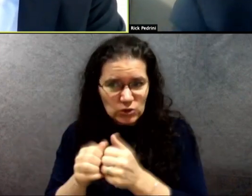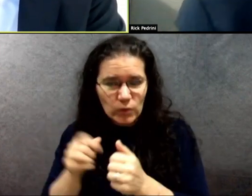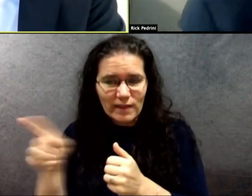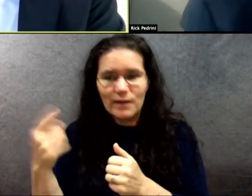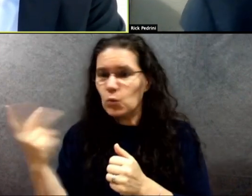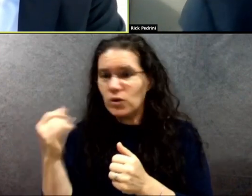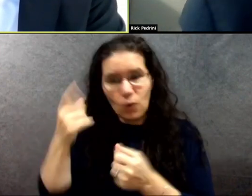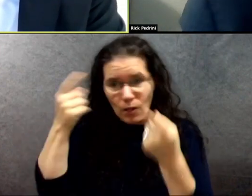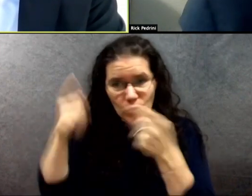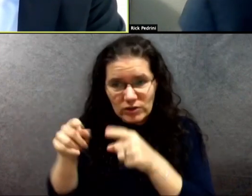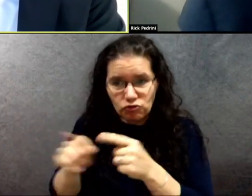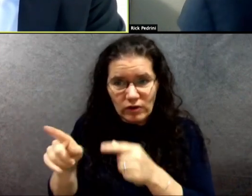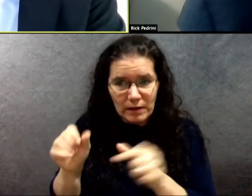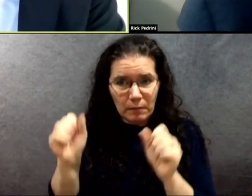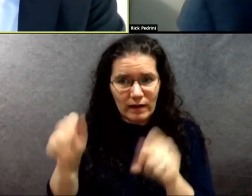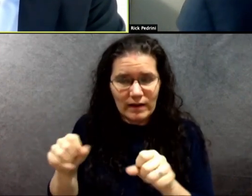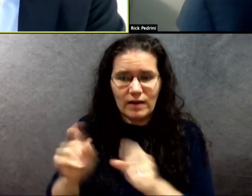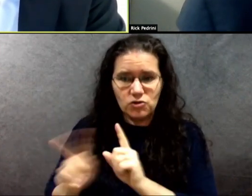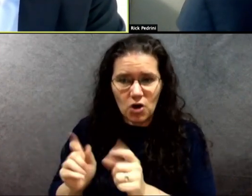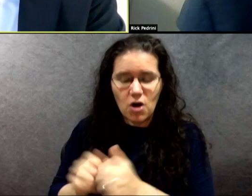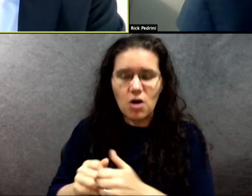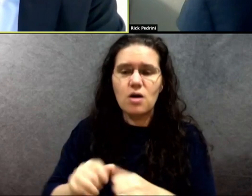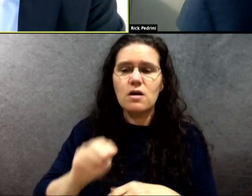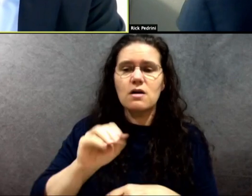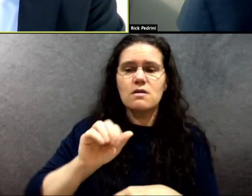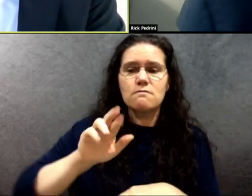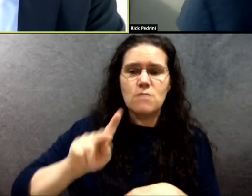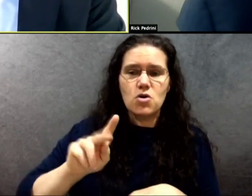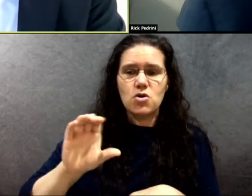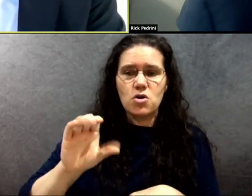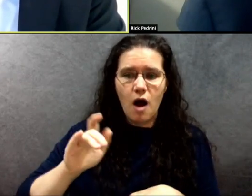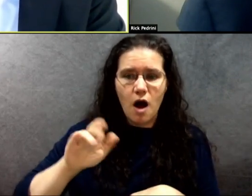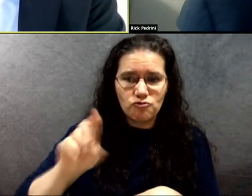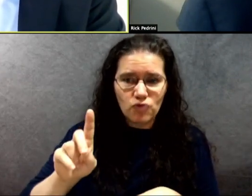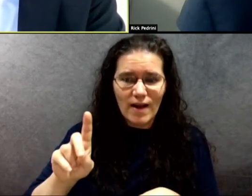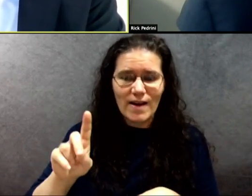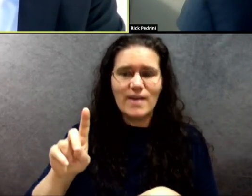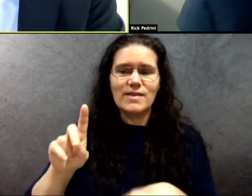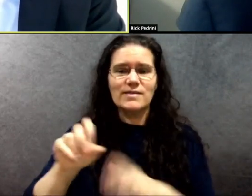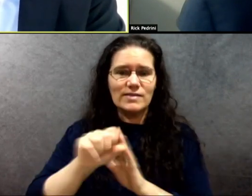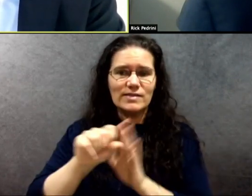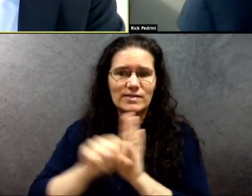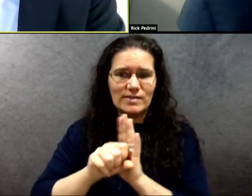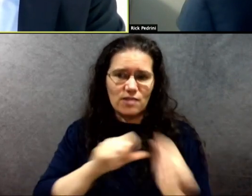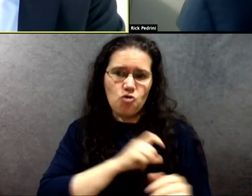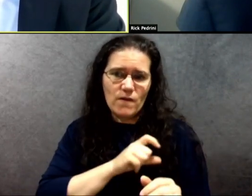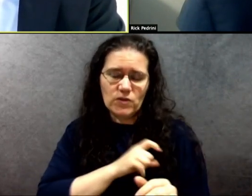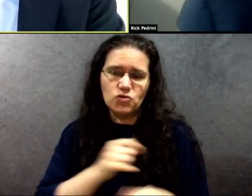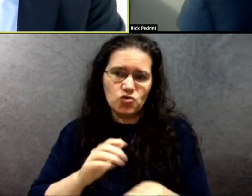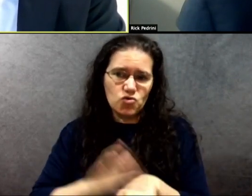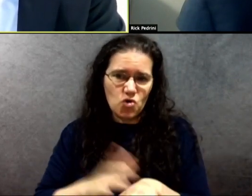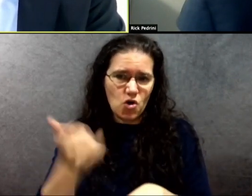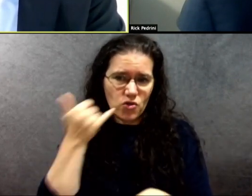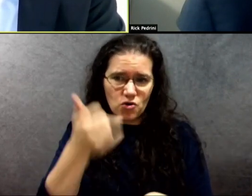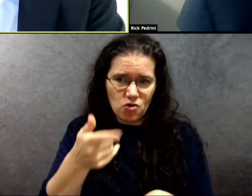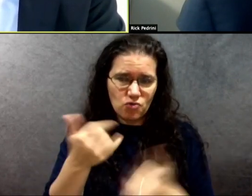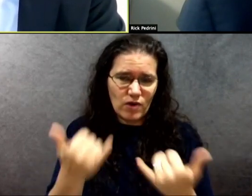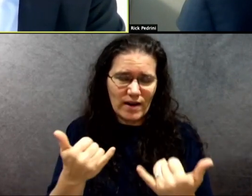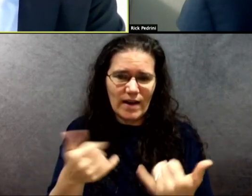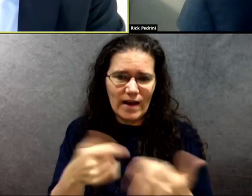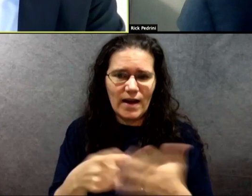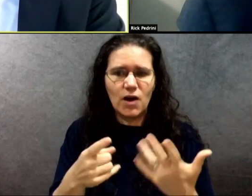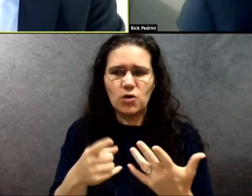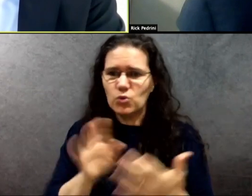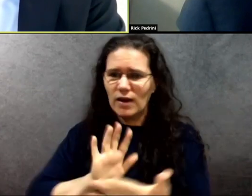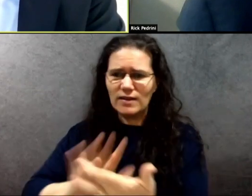police officer, is on the line and he and I engage on these issues all the time. Please use folks like myself to engage